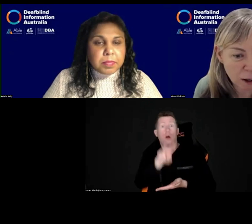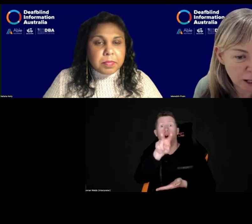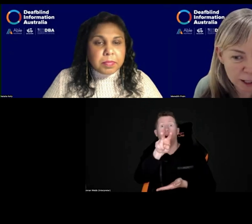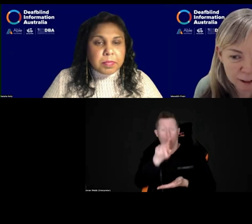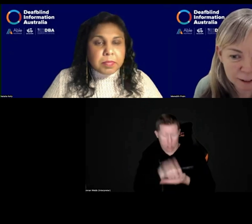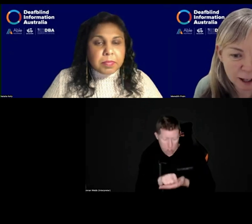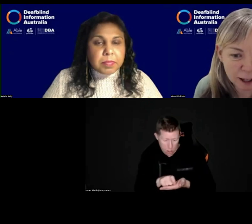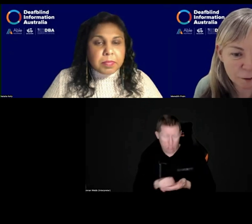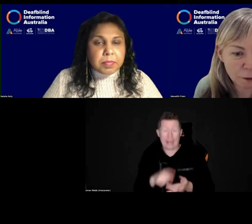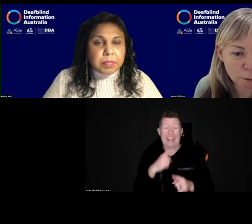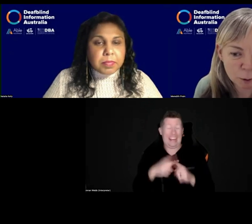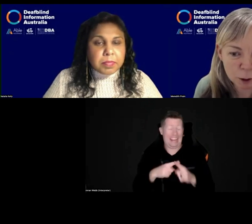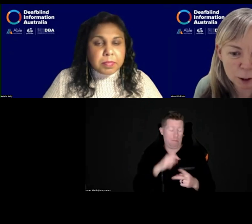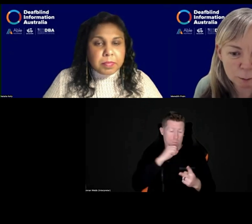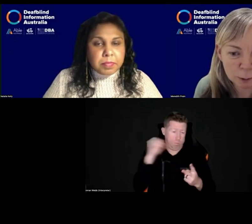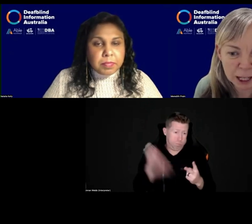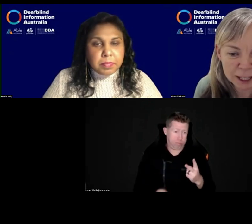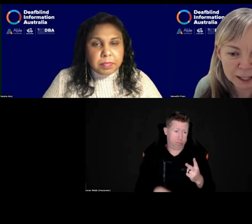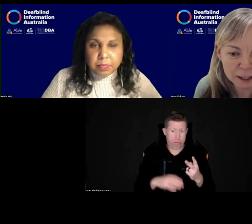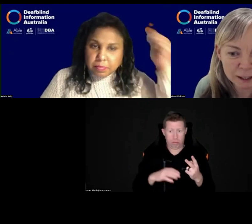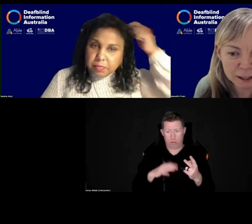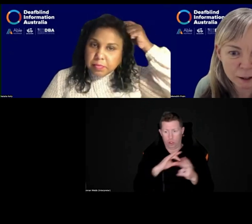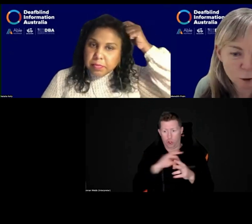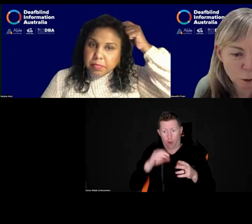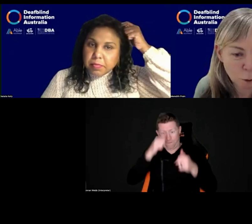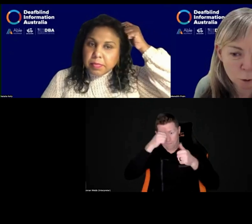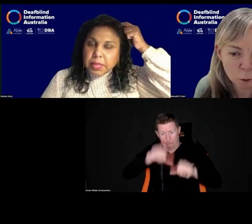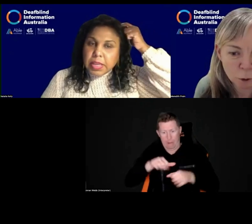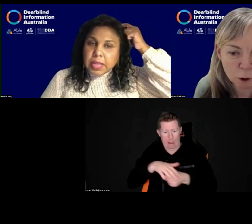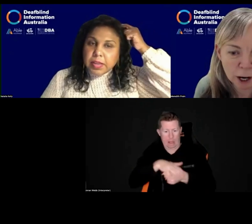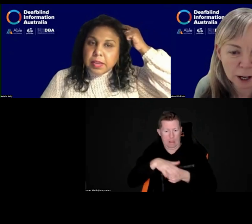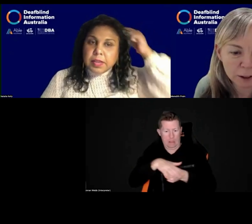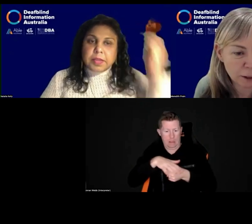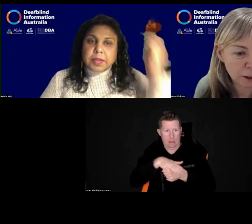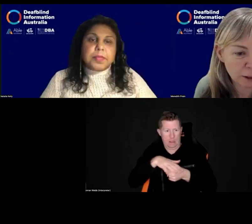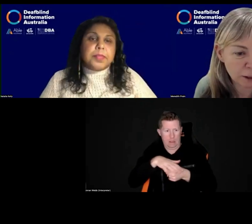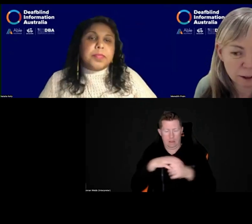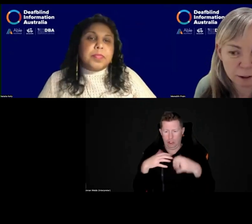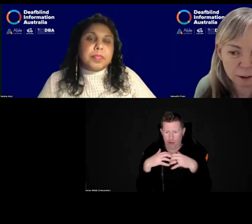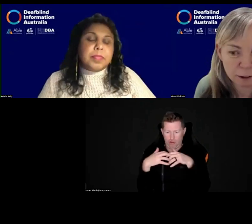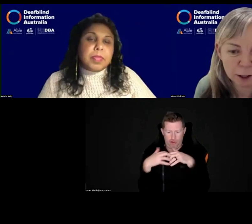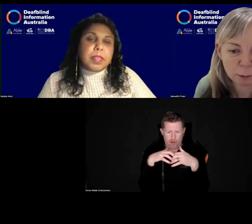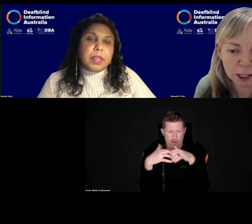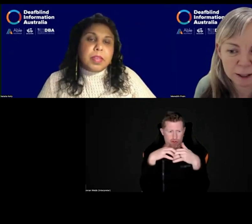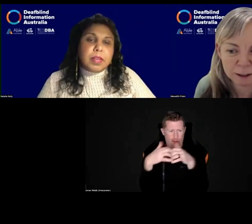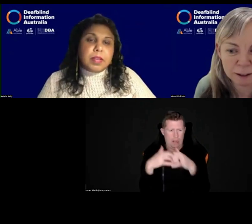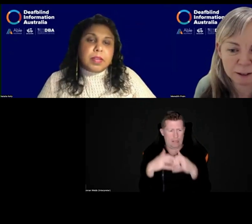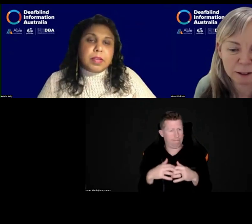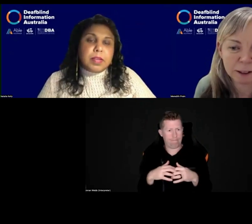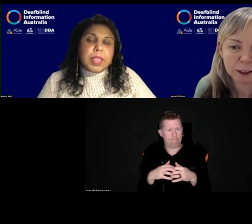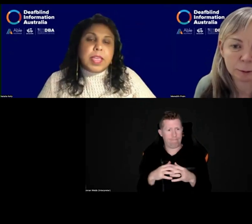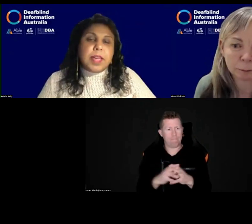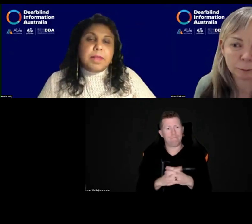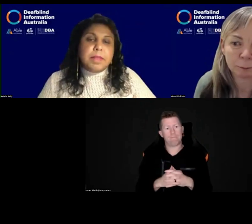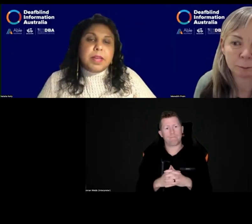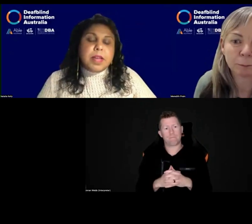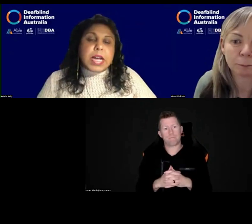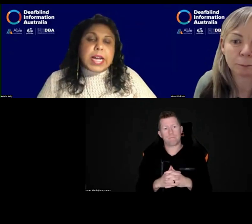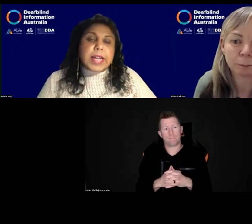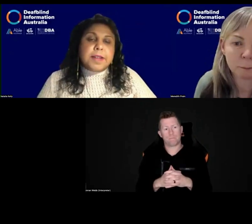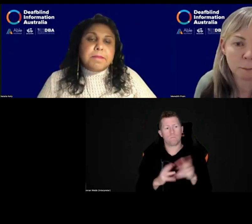dislikes, um, familiar places or, or crowded, crowded places. Yeah.